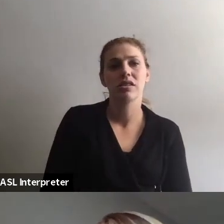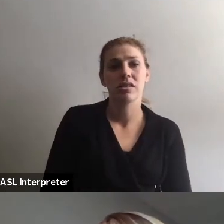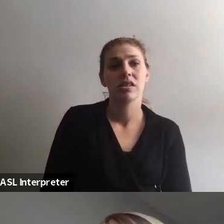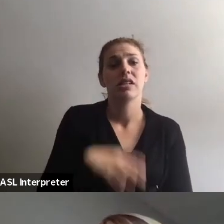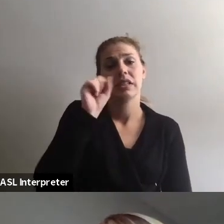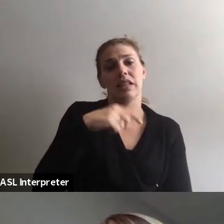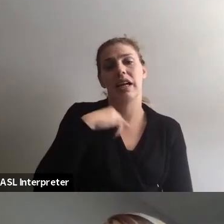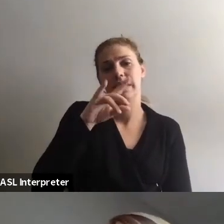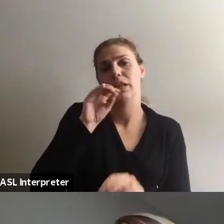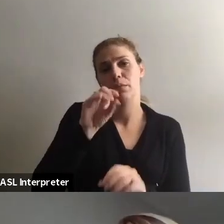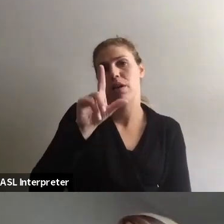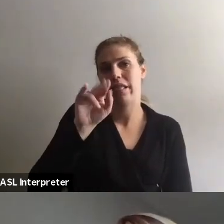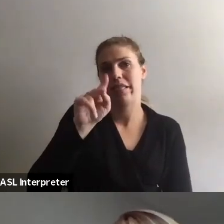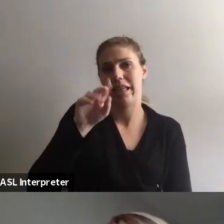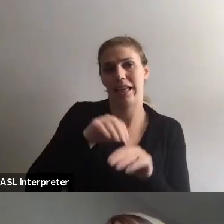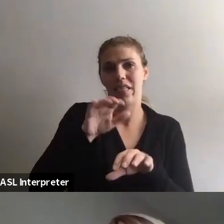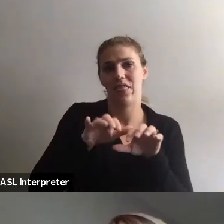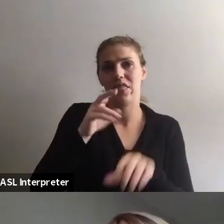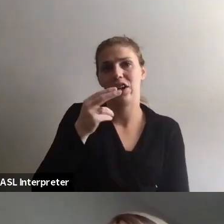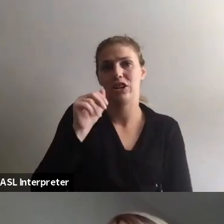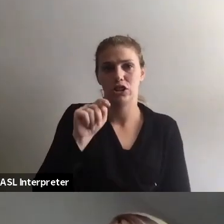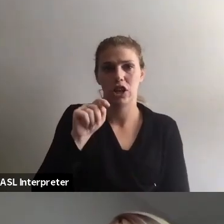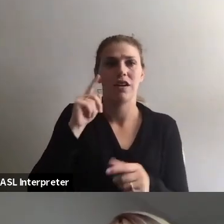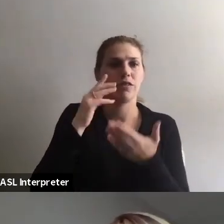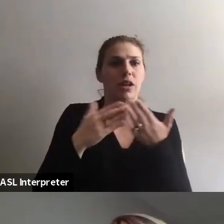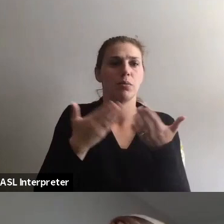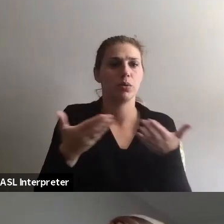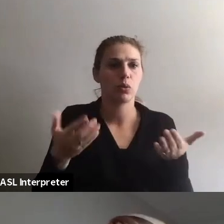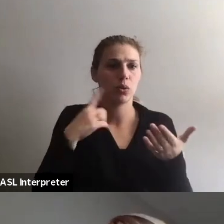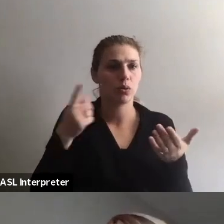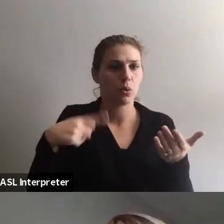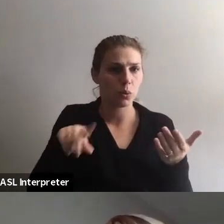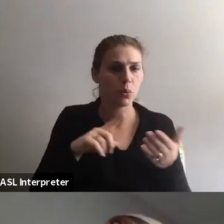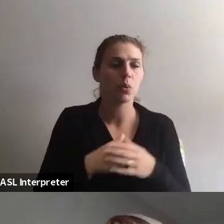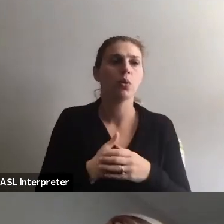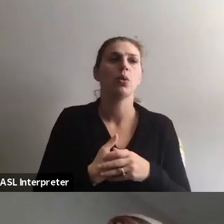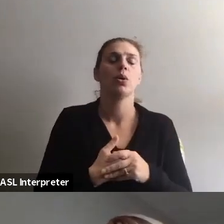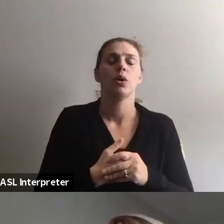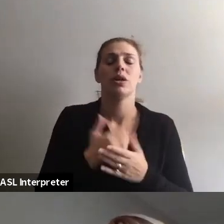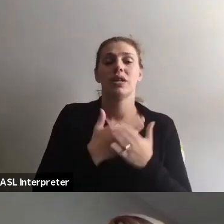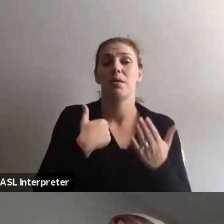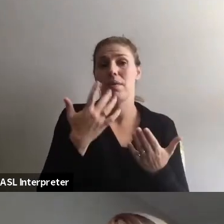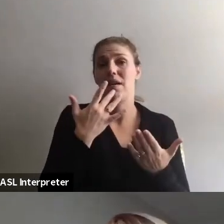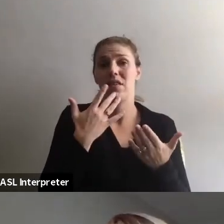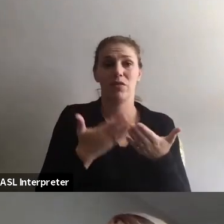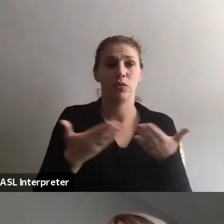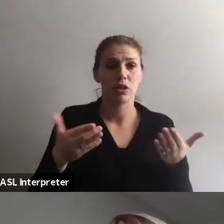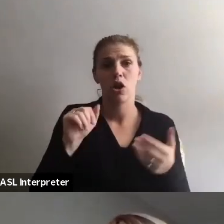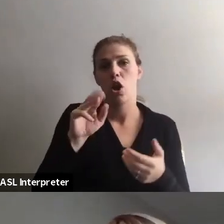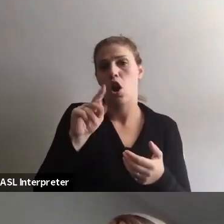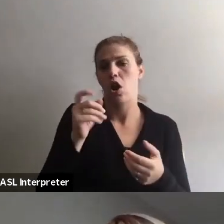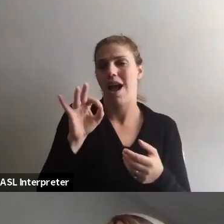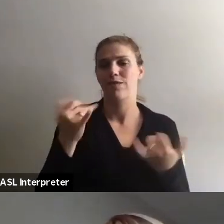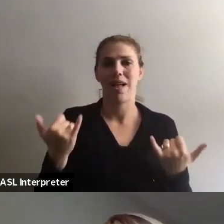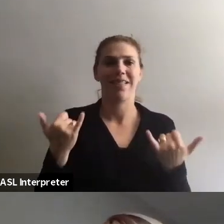did put a link in the chat box and it's to some resources for you. Um, some of my favorite resources, The Art of Relevance